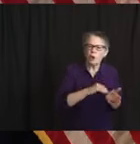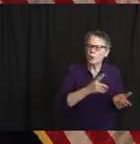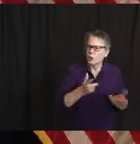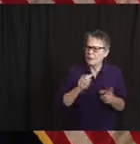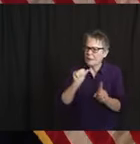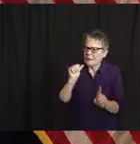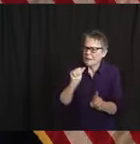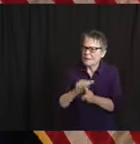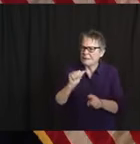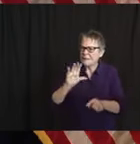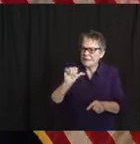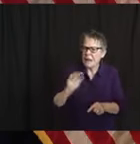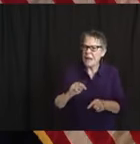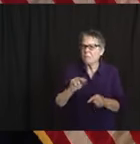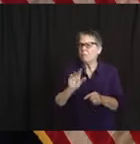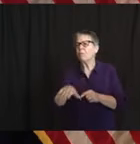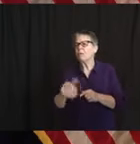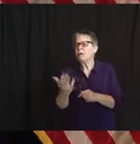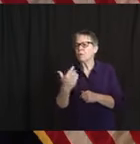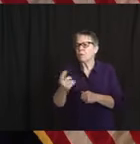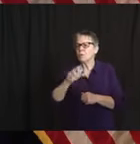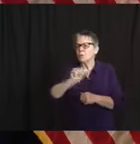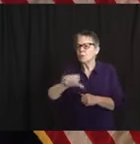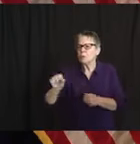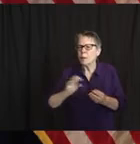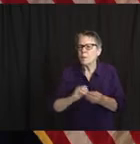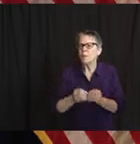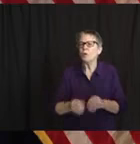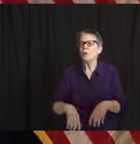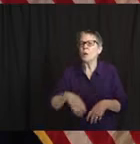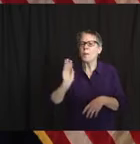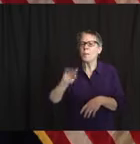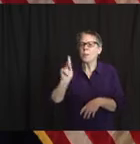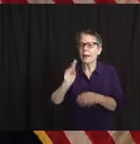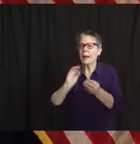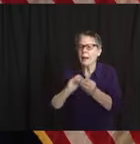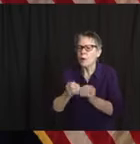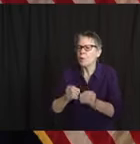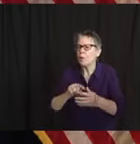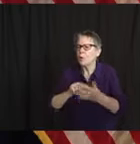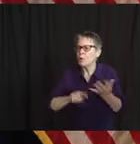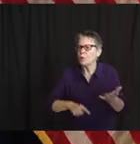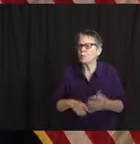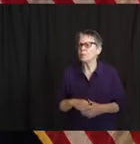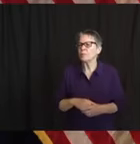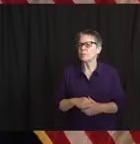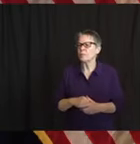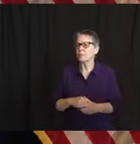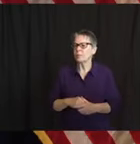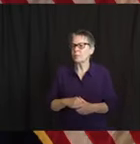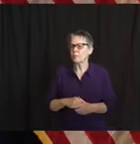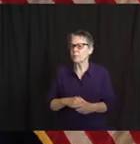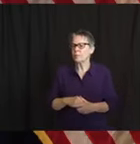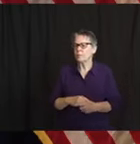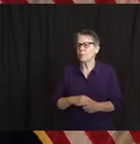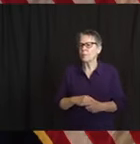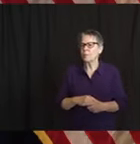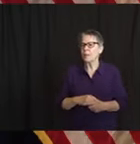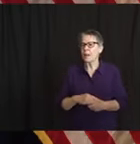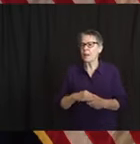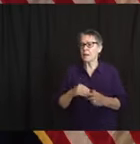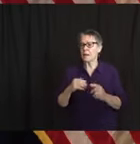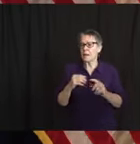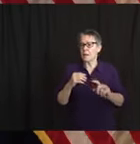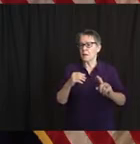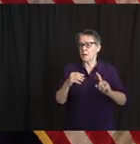if you're contacted by a contact tracer, how is that communication going to come? Would it typically be on the phone? Would